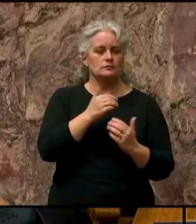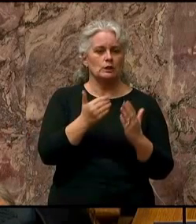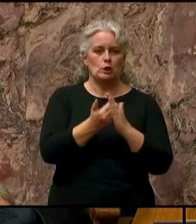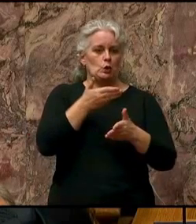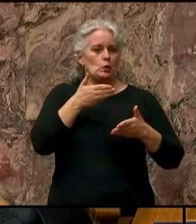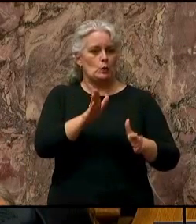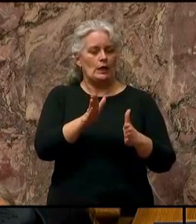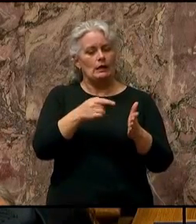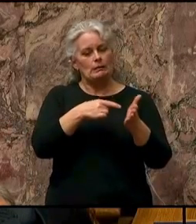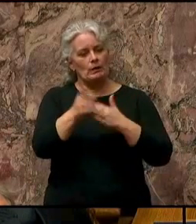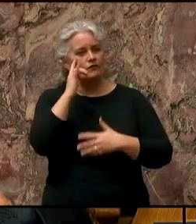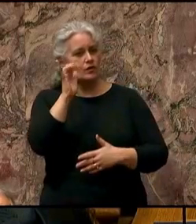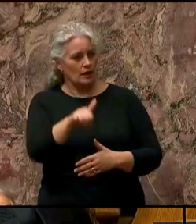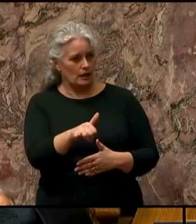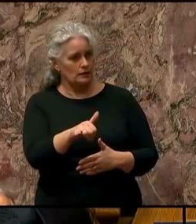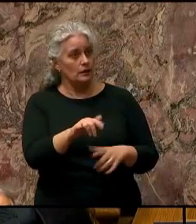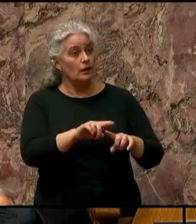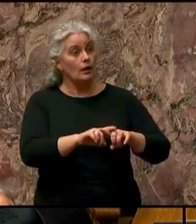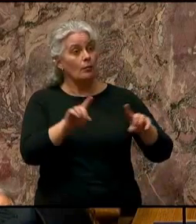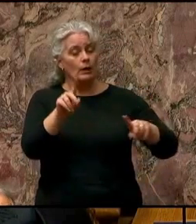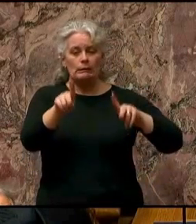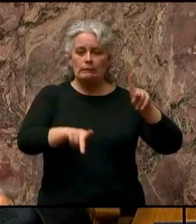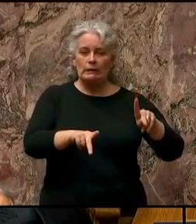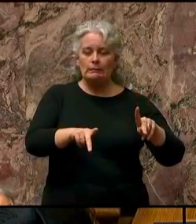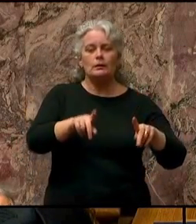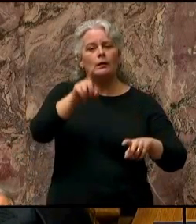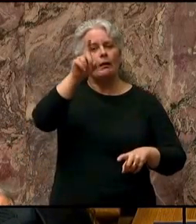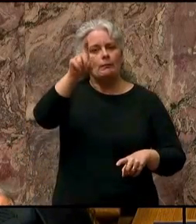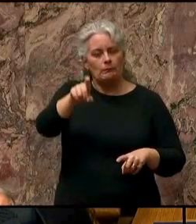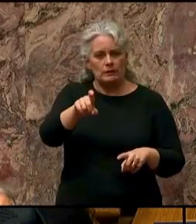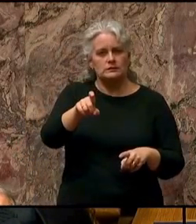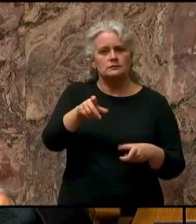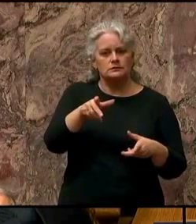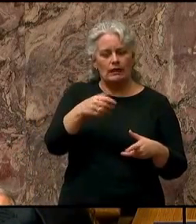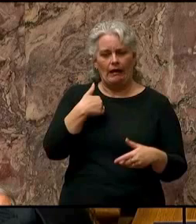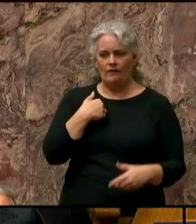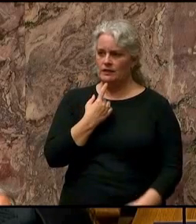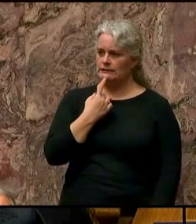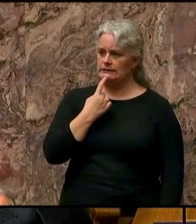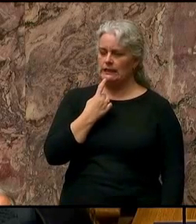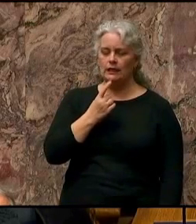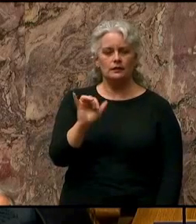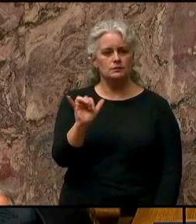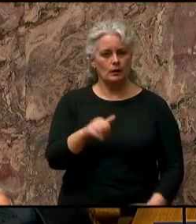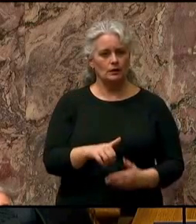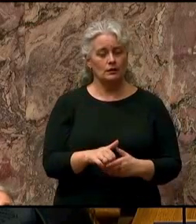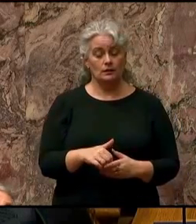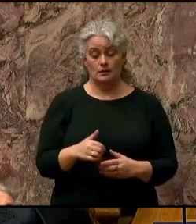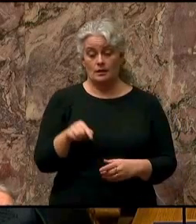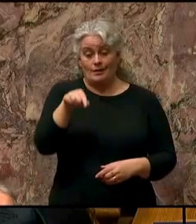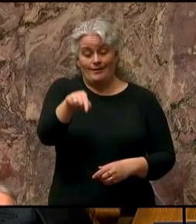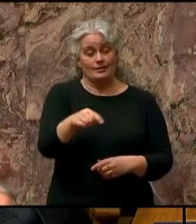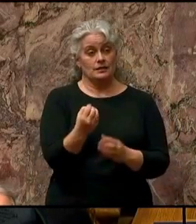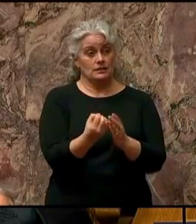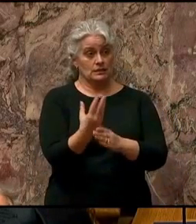way to pay for it. But the people must have their say. This spring, as promised consistently by this